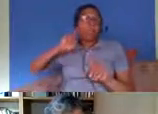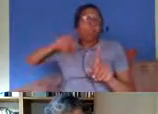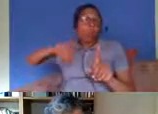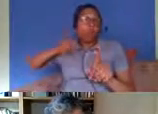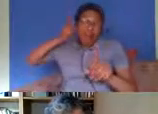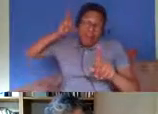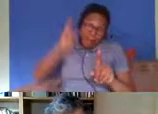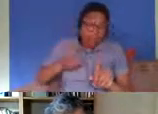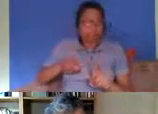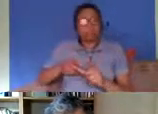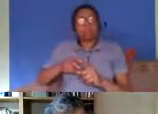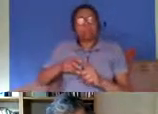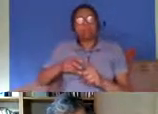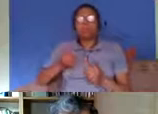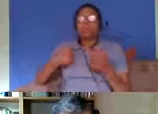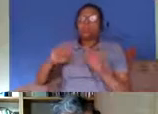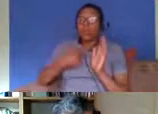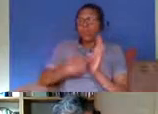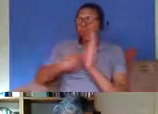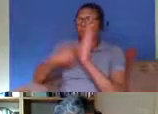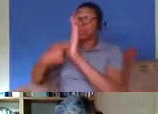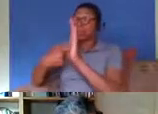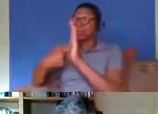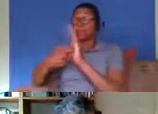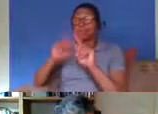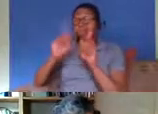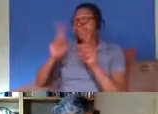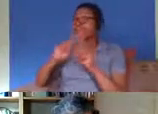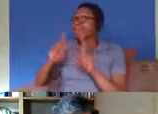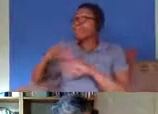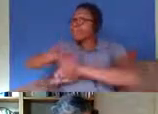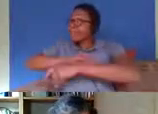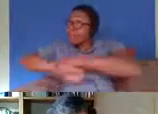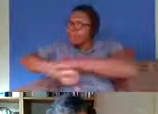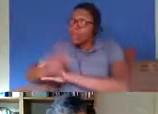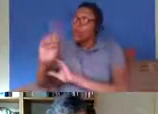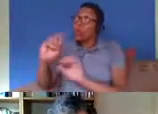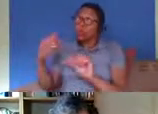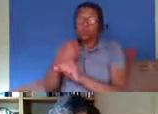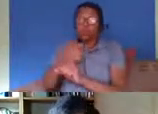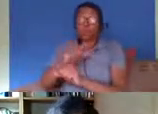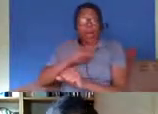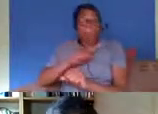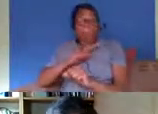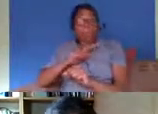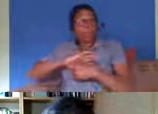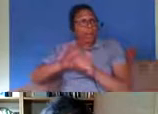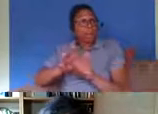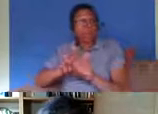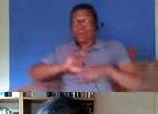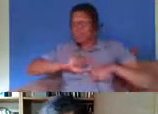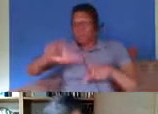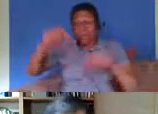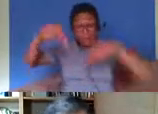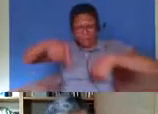actions that that need to be taken and still need to be taken today because the pandemic hasn't gone away the pandemic